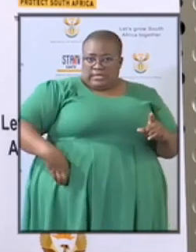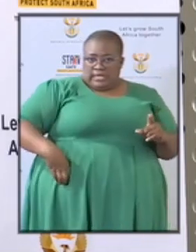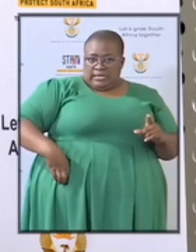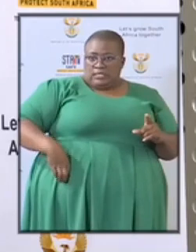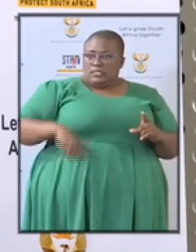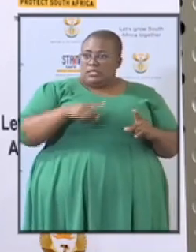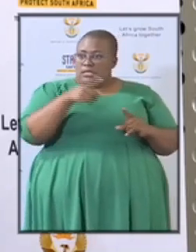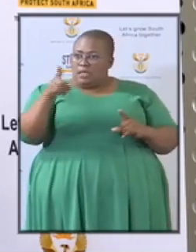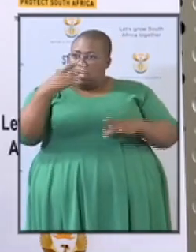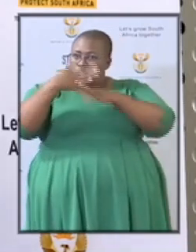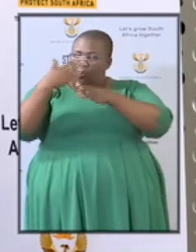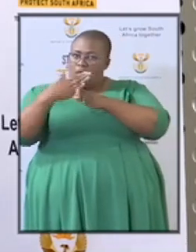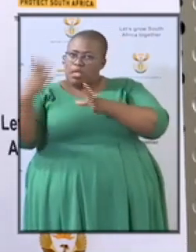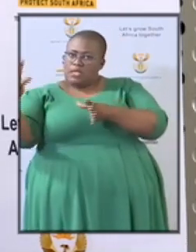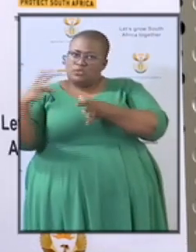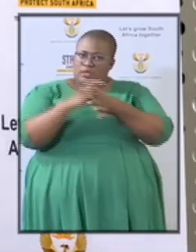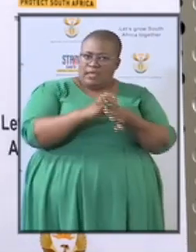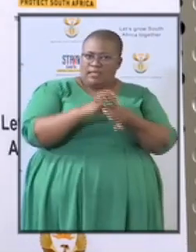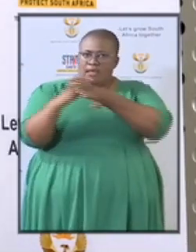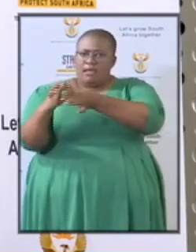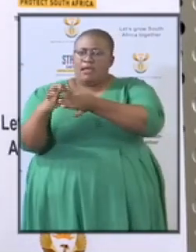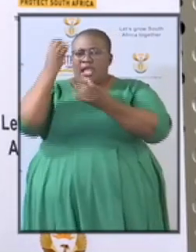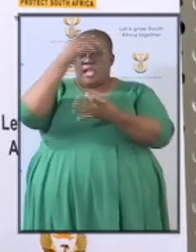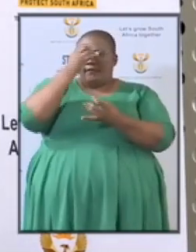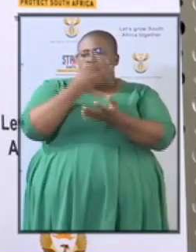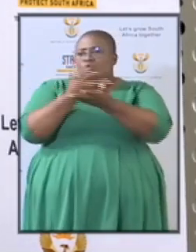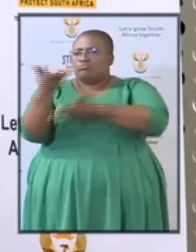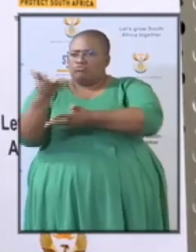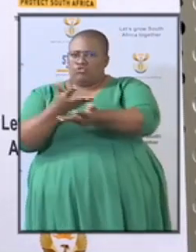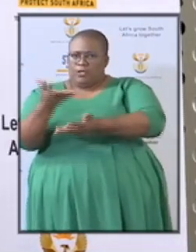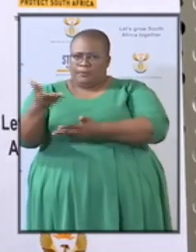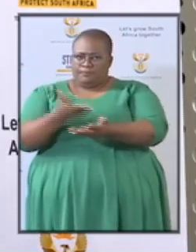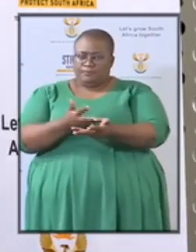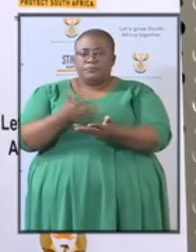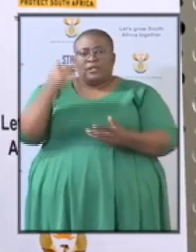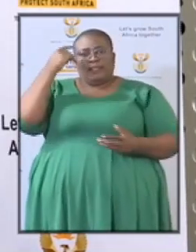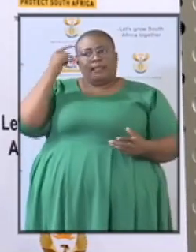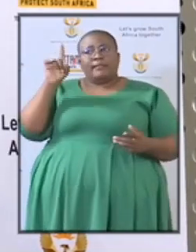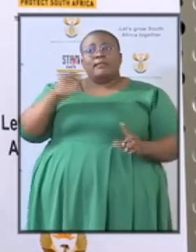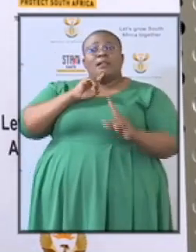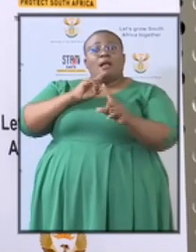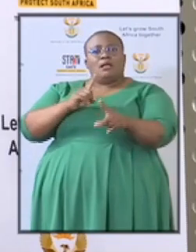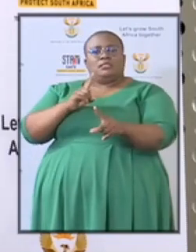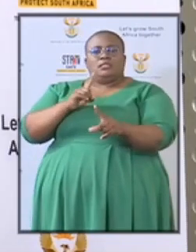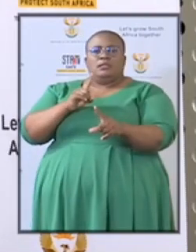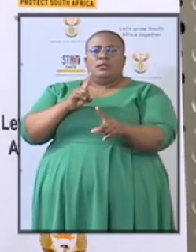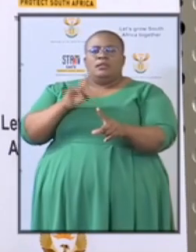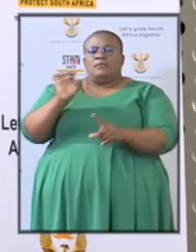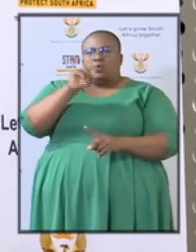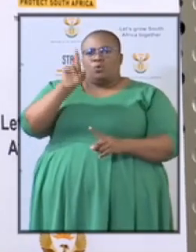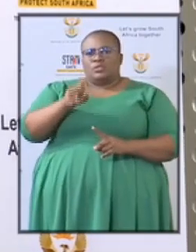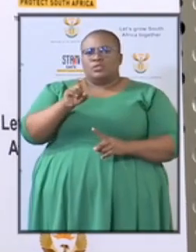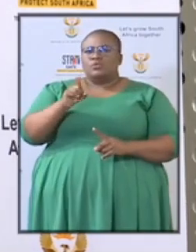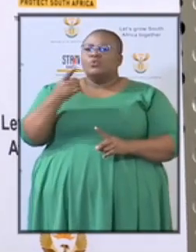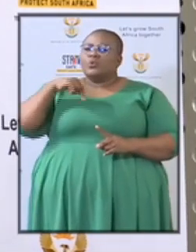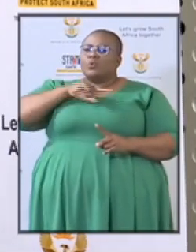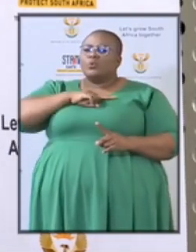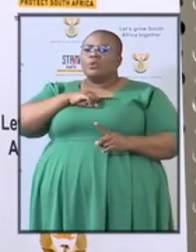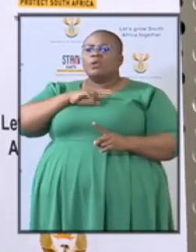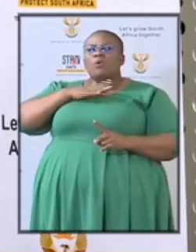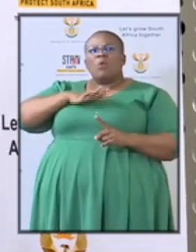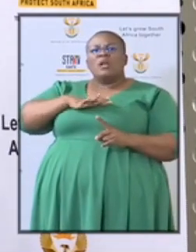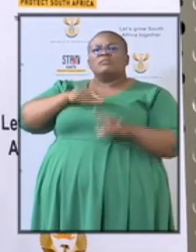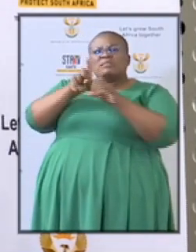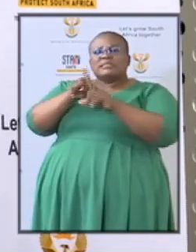together they are sharing information and i think that answers the question whether we are looking at a unit like a scorpion or